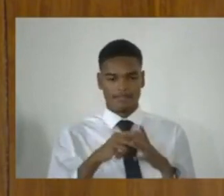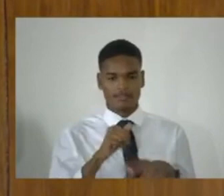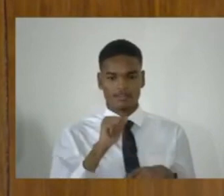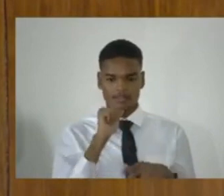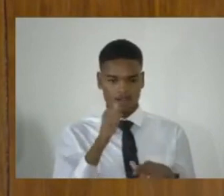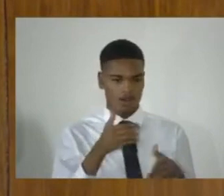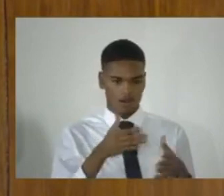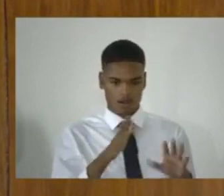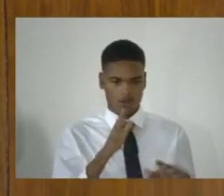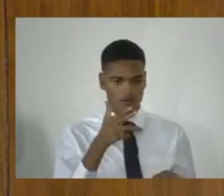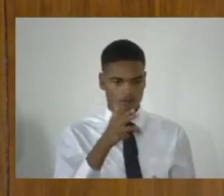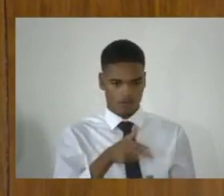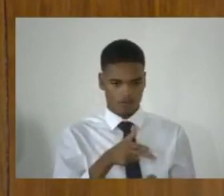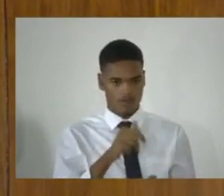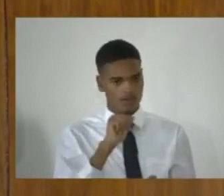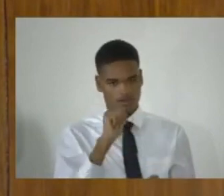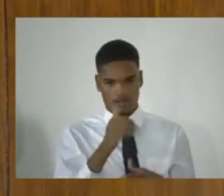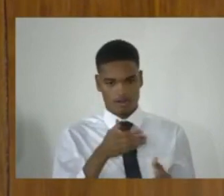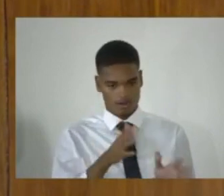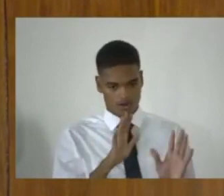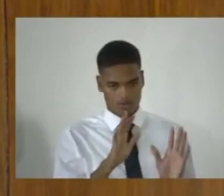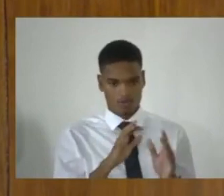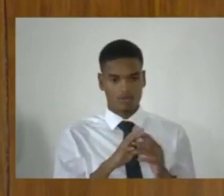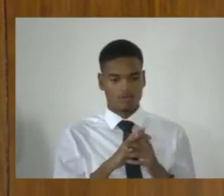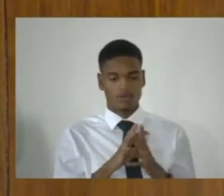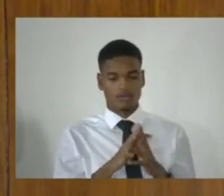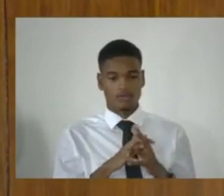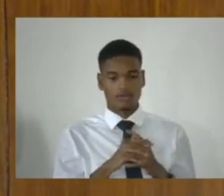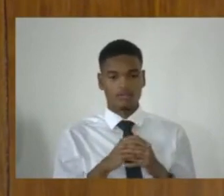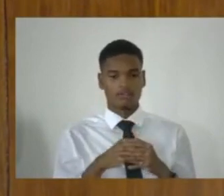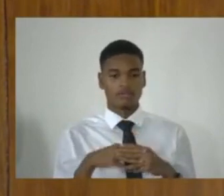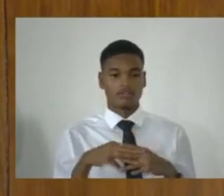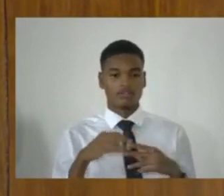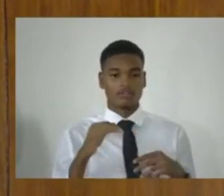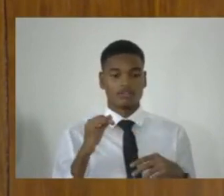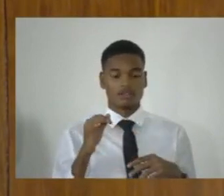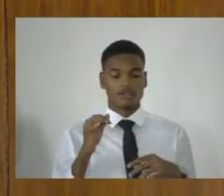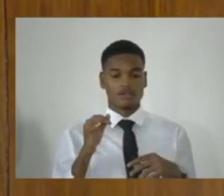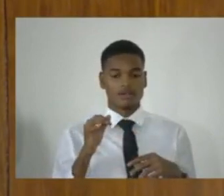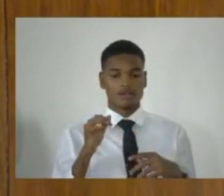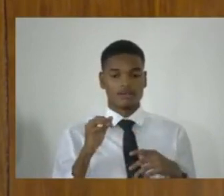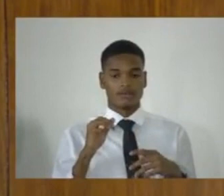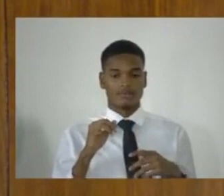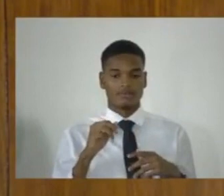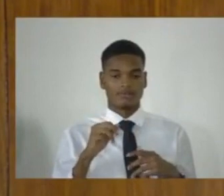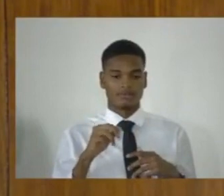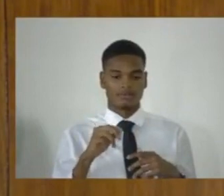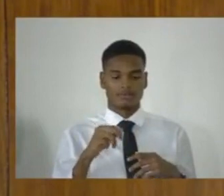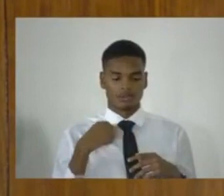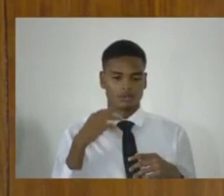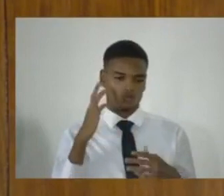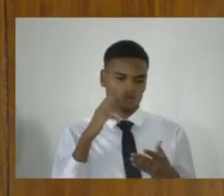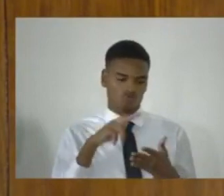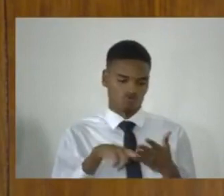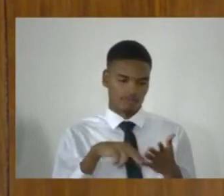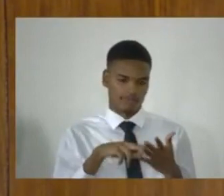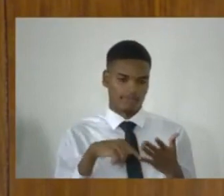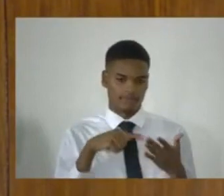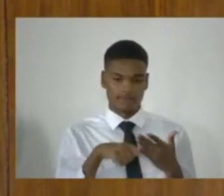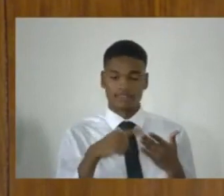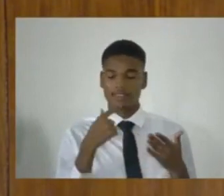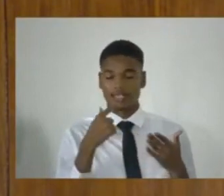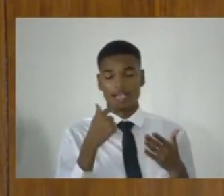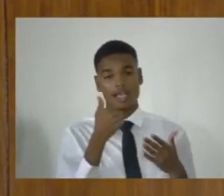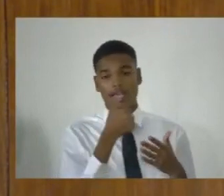of things. But one of the things that is defined as including is, and I'll read it, is any